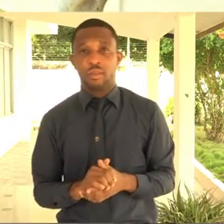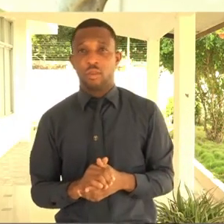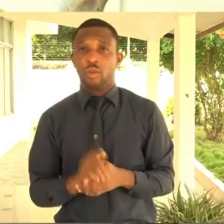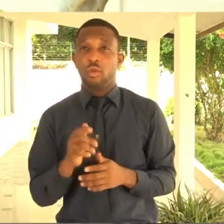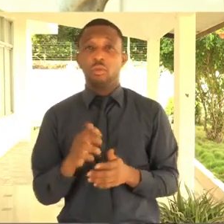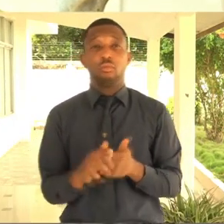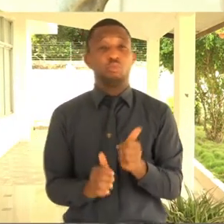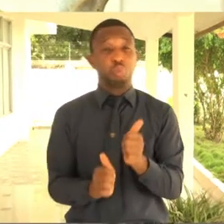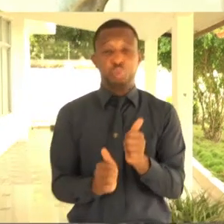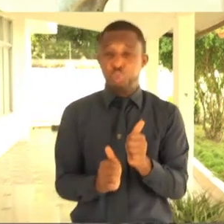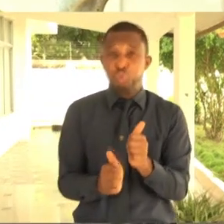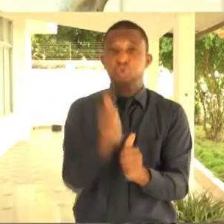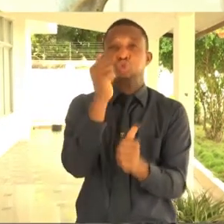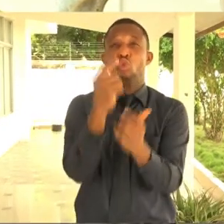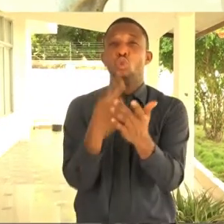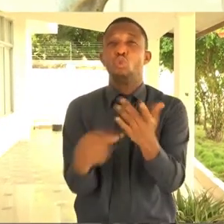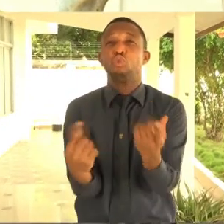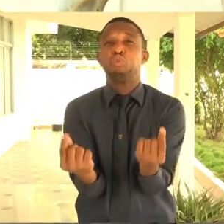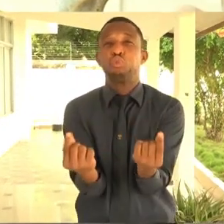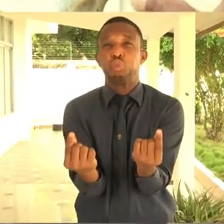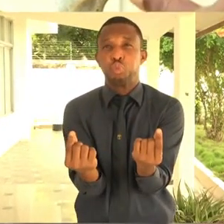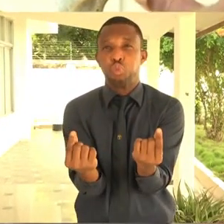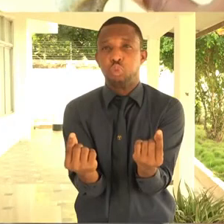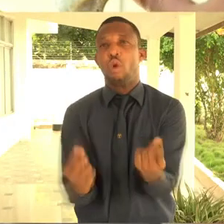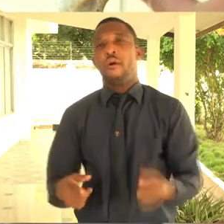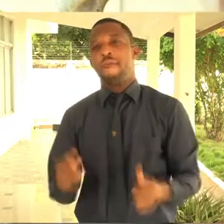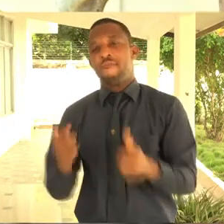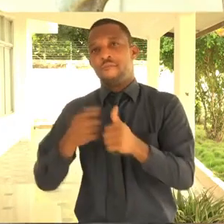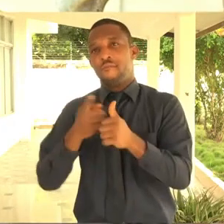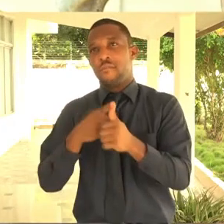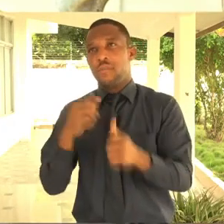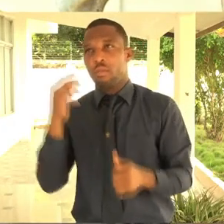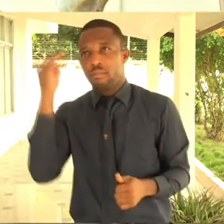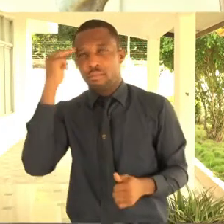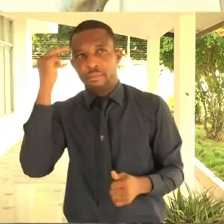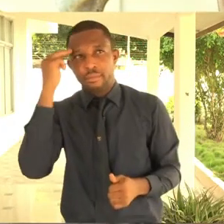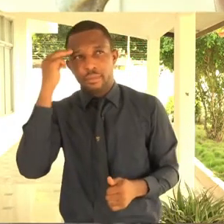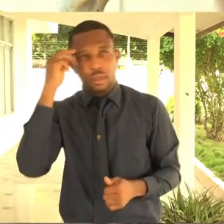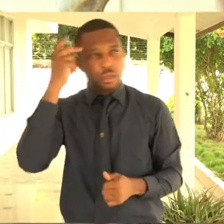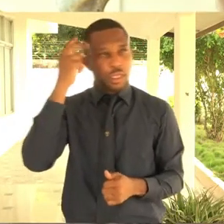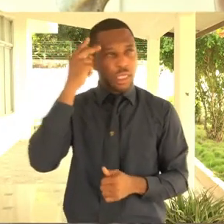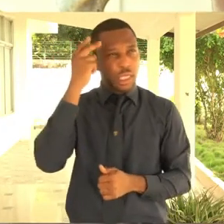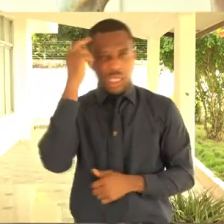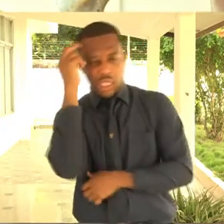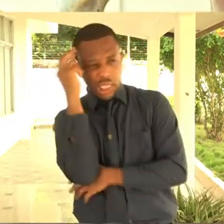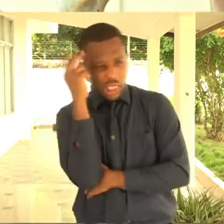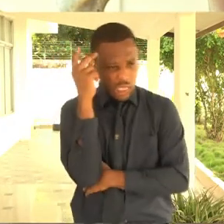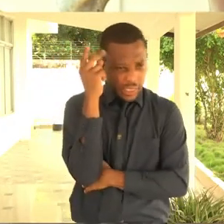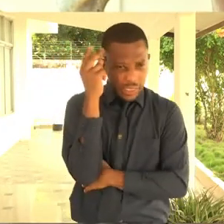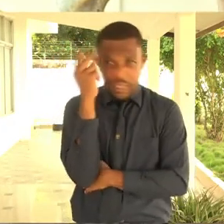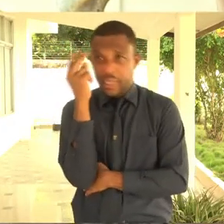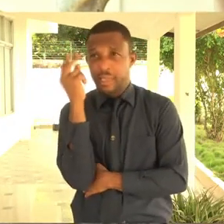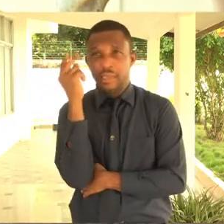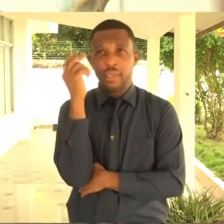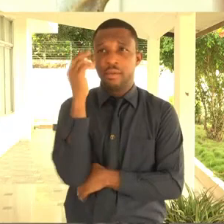to do normally is that we try to imagine what is going to happen. And if